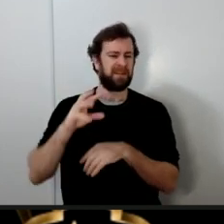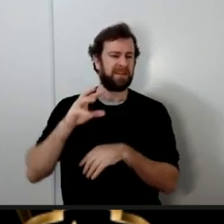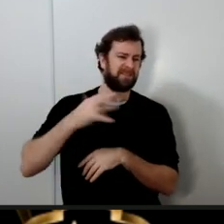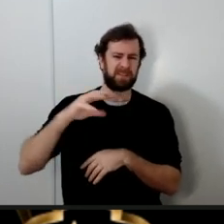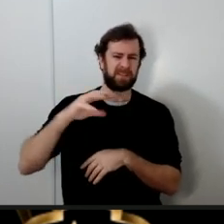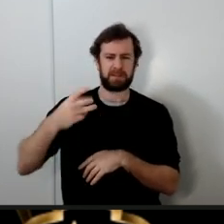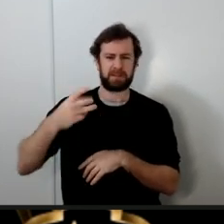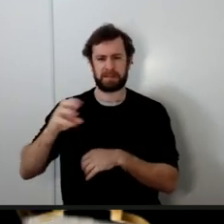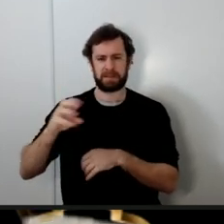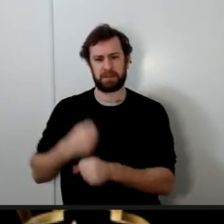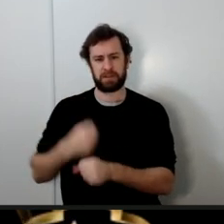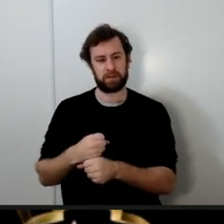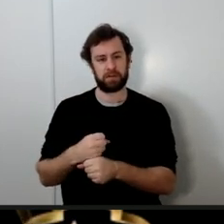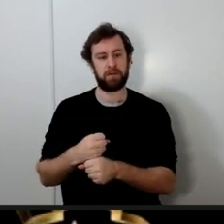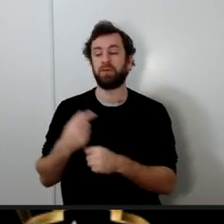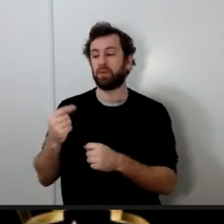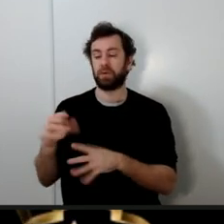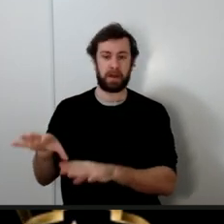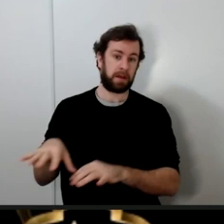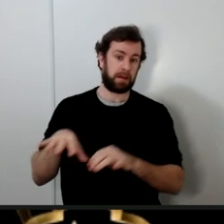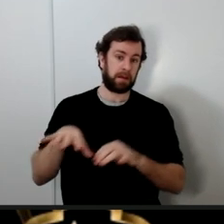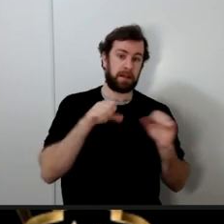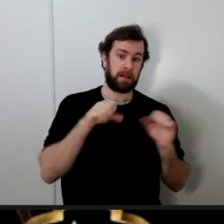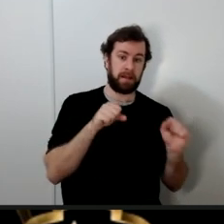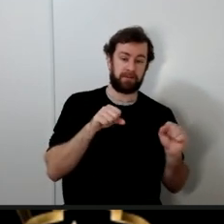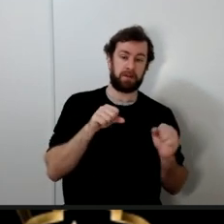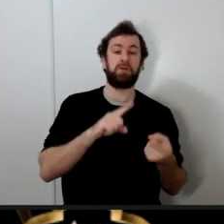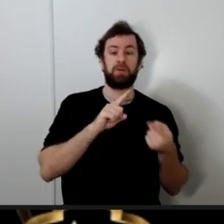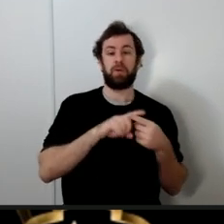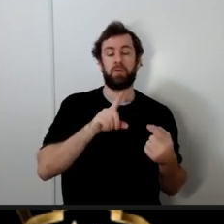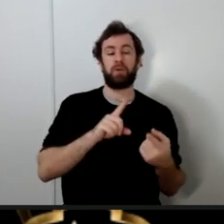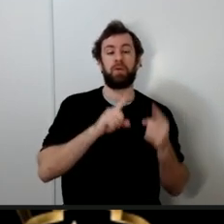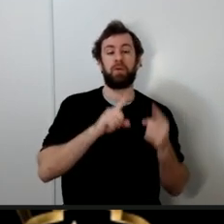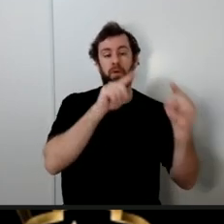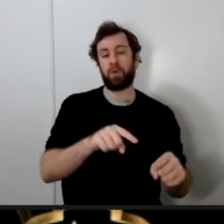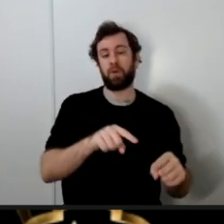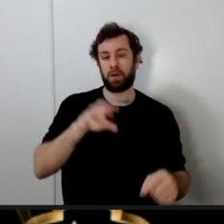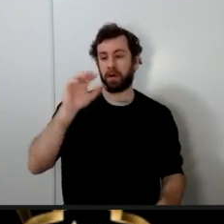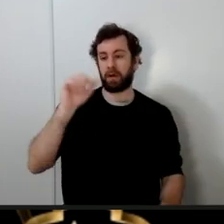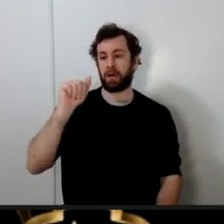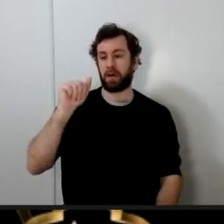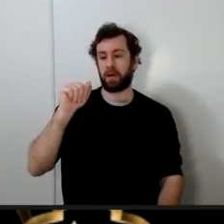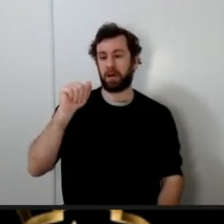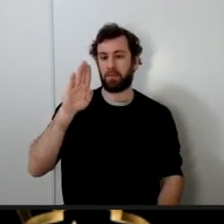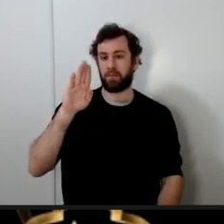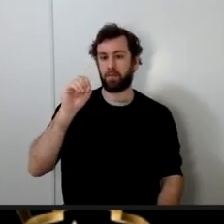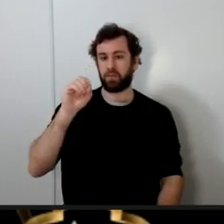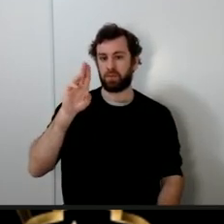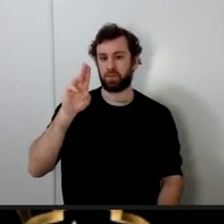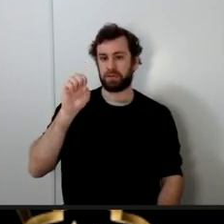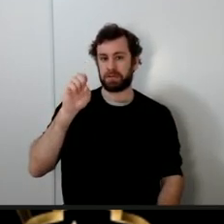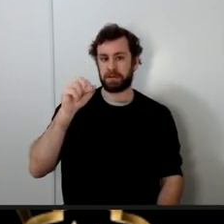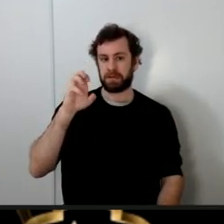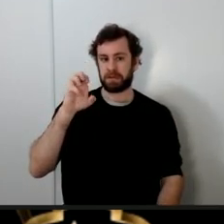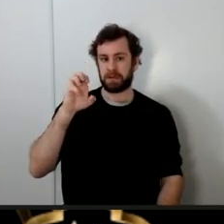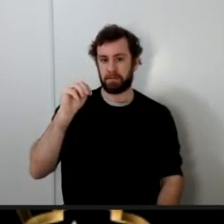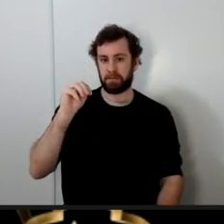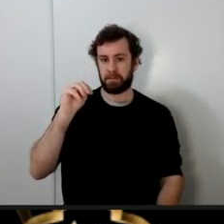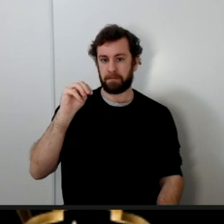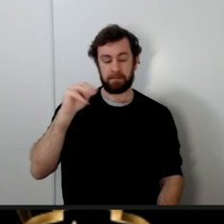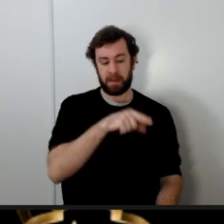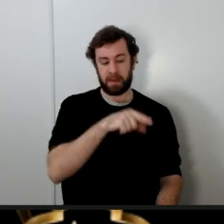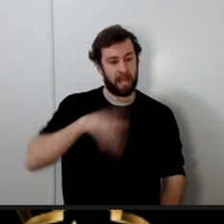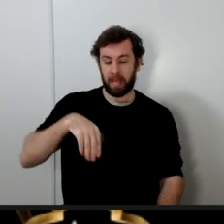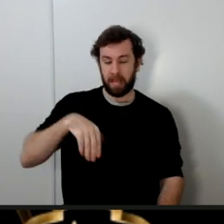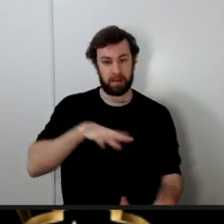of Muslims left to Abyssinia to Habashir this made Umar boil with rage he had not become Muslim yet at that